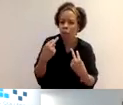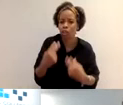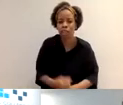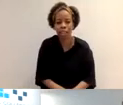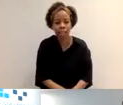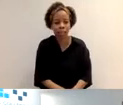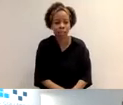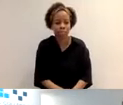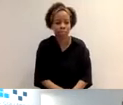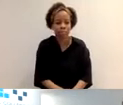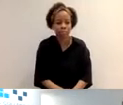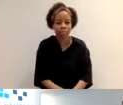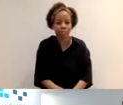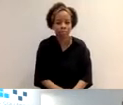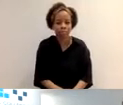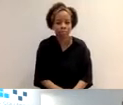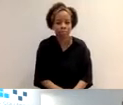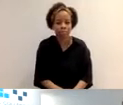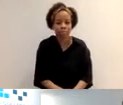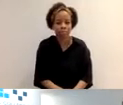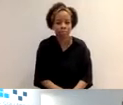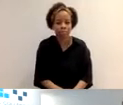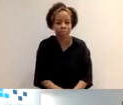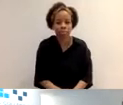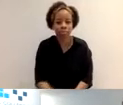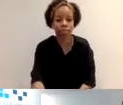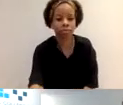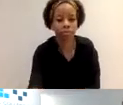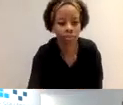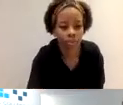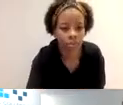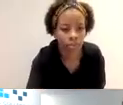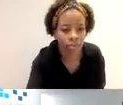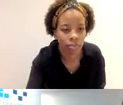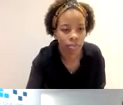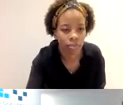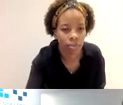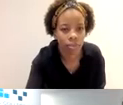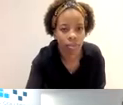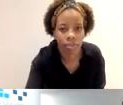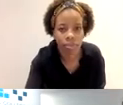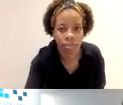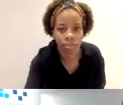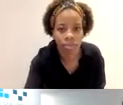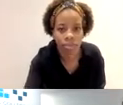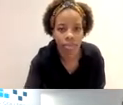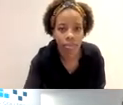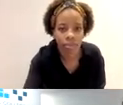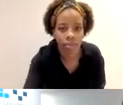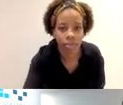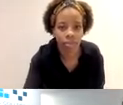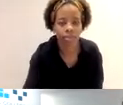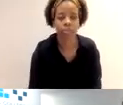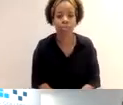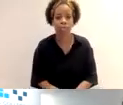Brilliant. Thanks, Natalie. Hi, my name is Sean and I work as a paediatric speech and language therapist in Cornwall, and I was